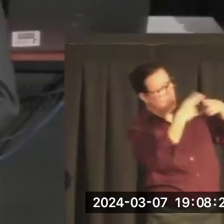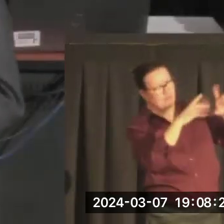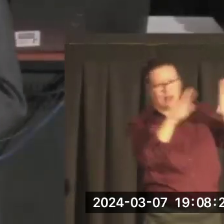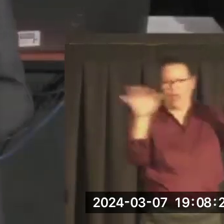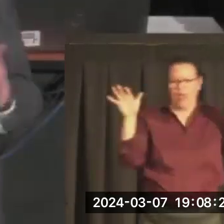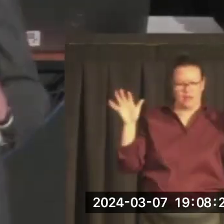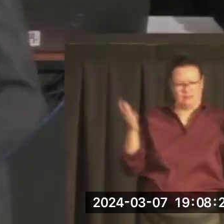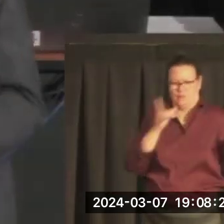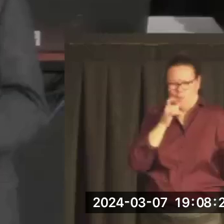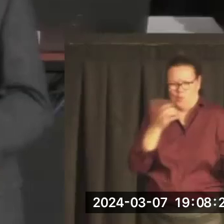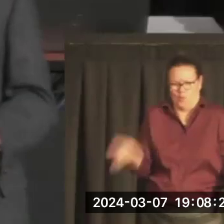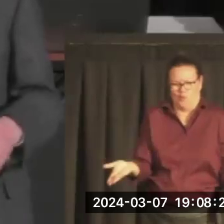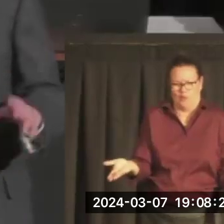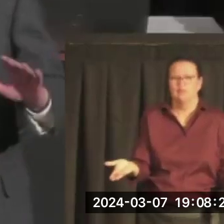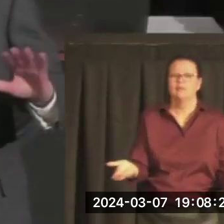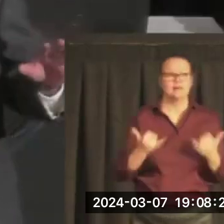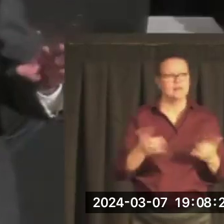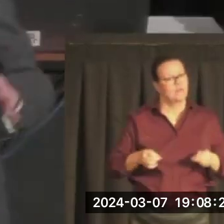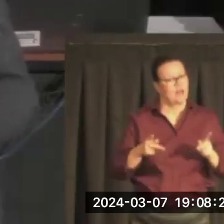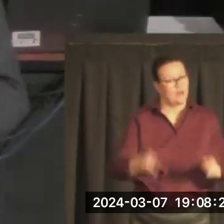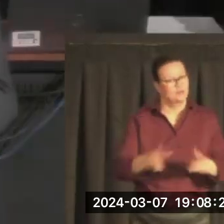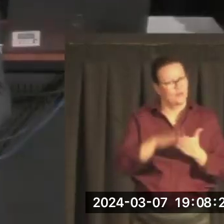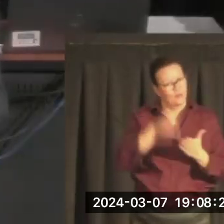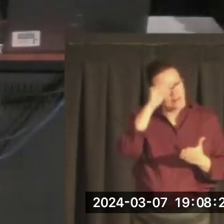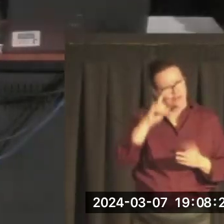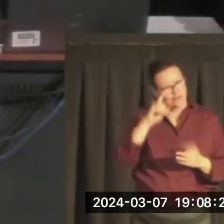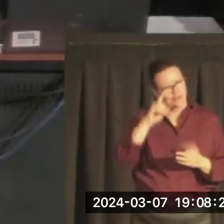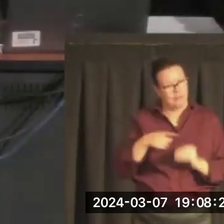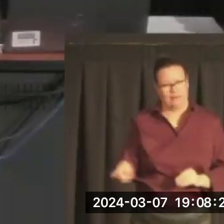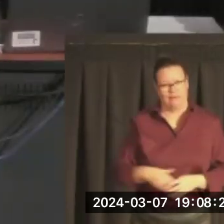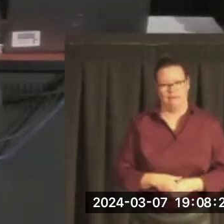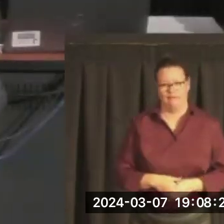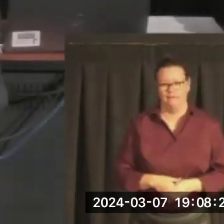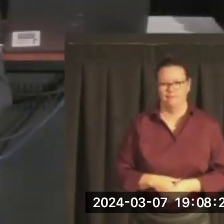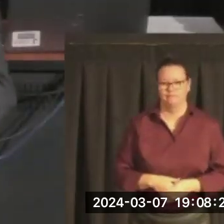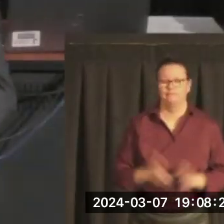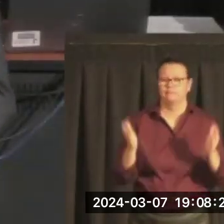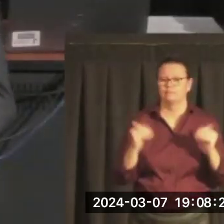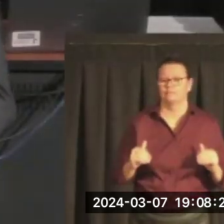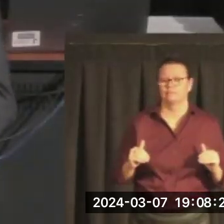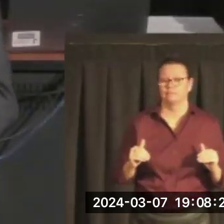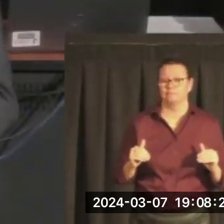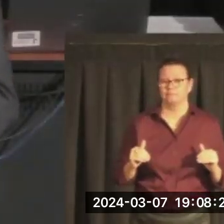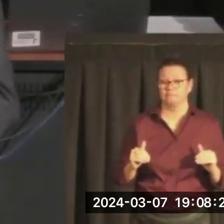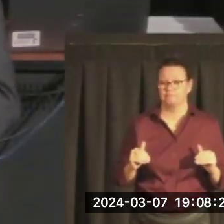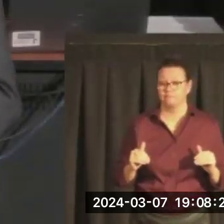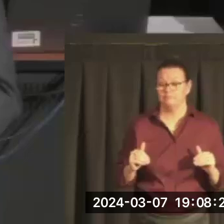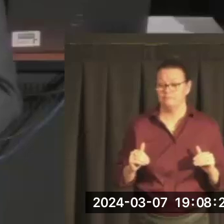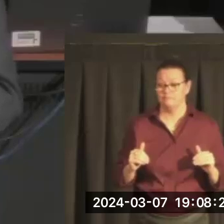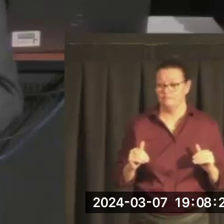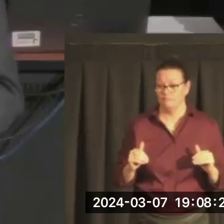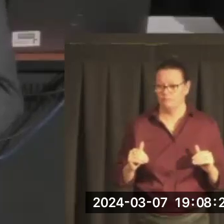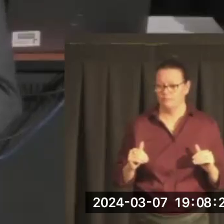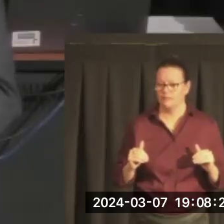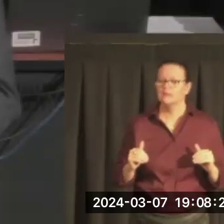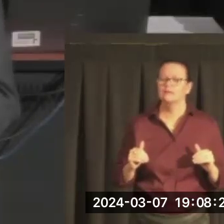this is an opportunity to find out at least something about him. Another reason is that it's an opportunity for